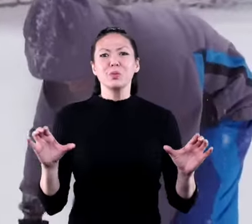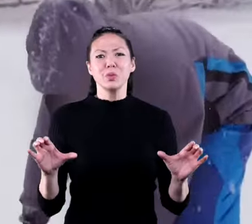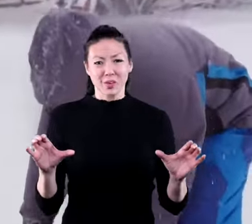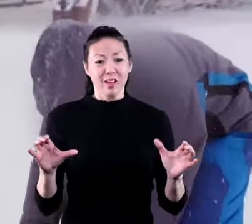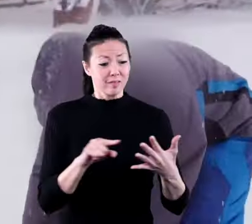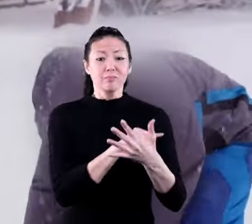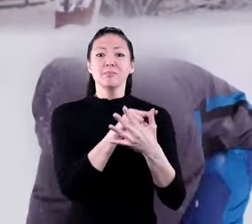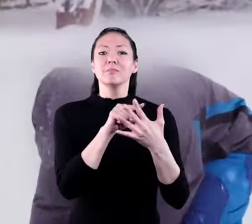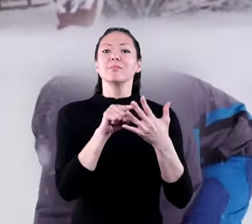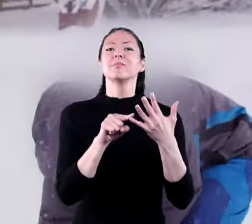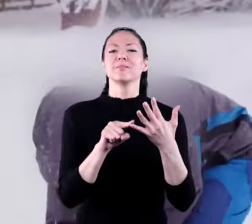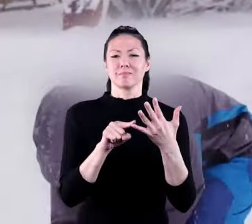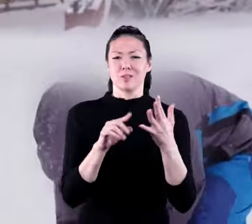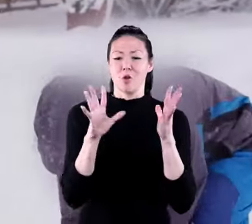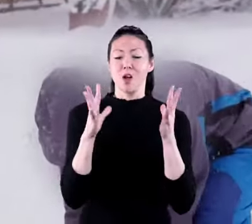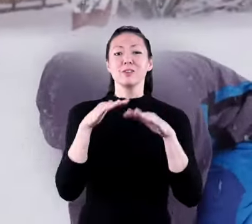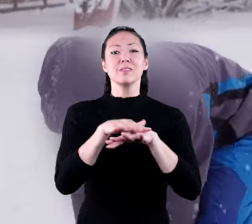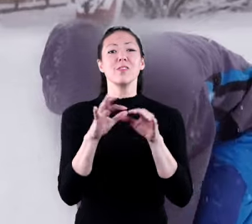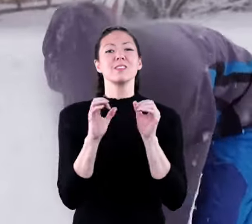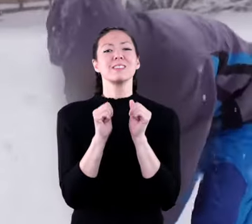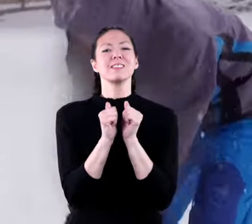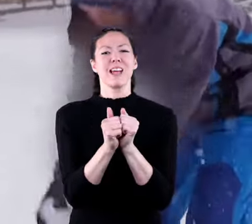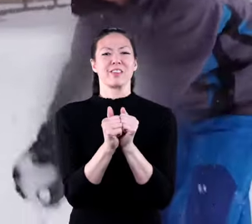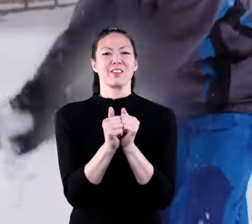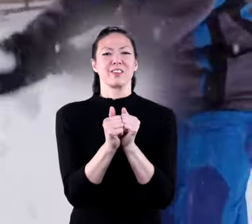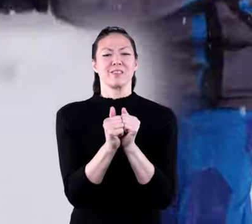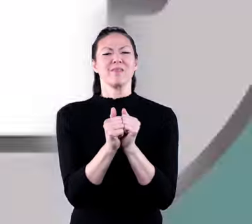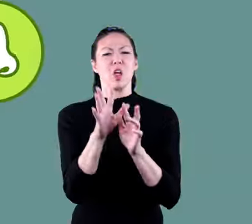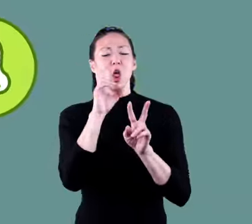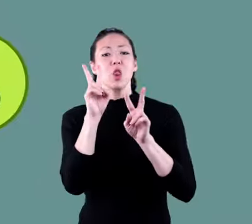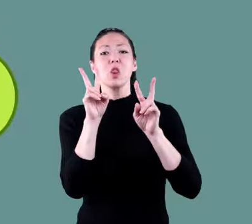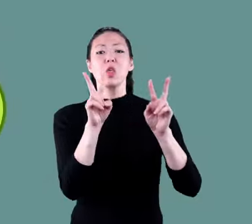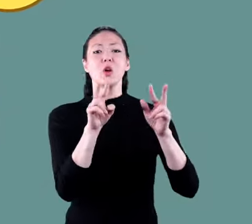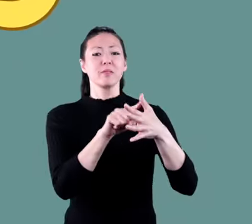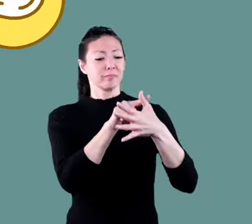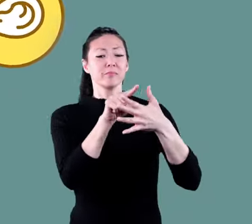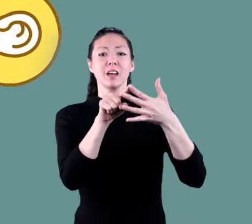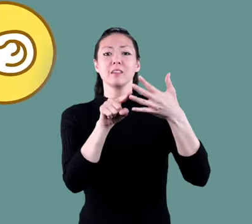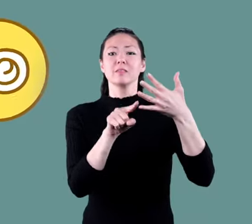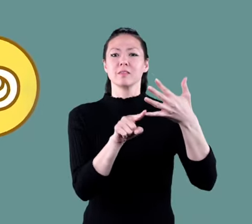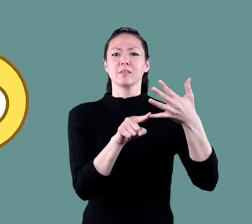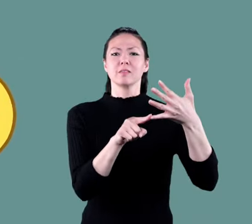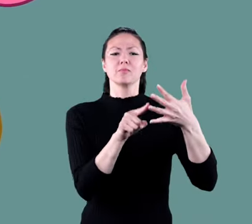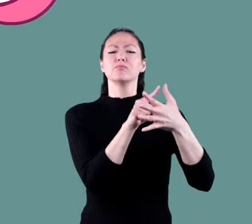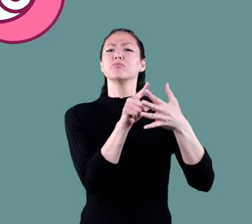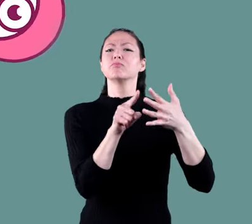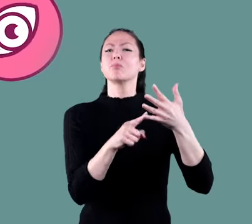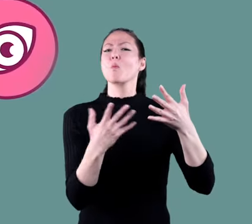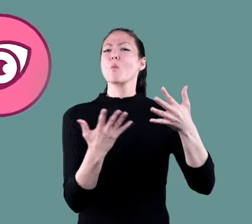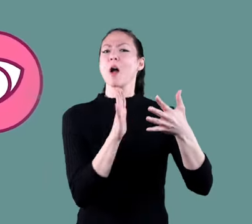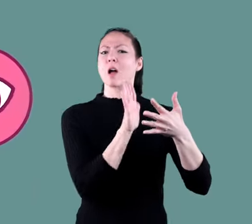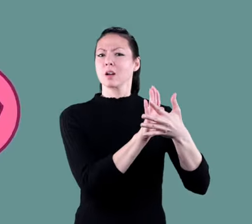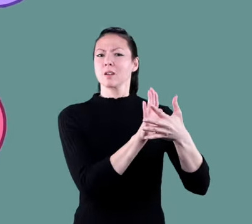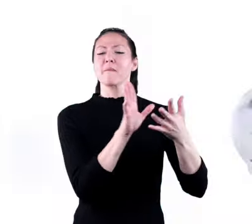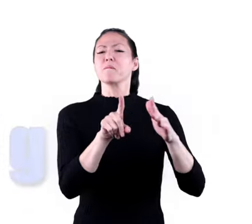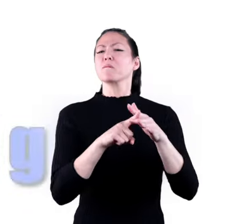you're able to do because of those five senses working together let's take a look at each of these senses individually